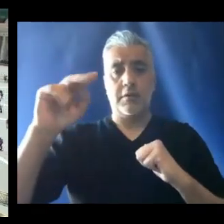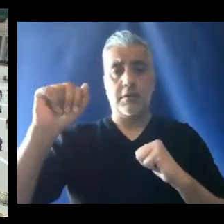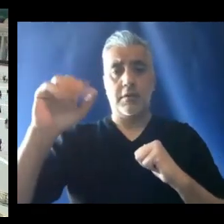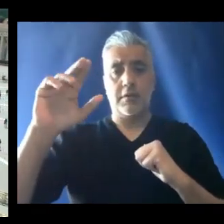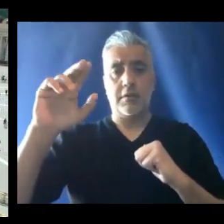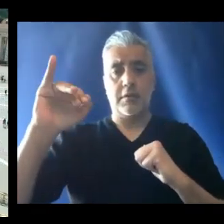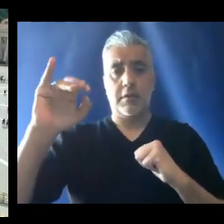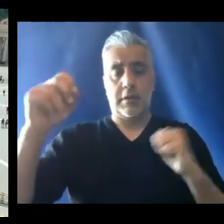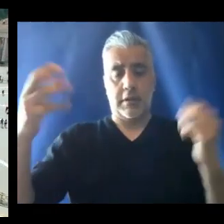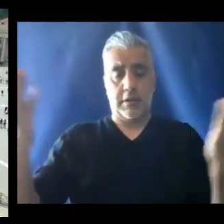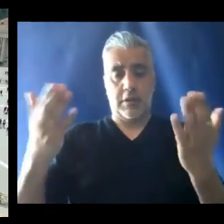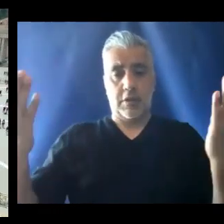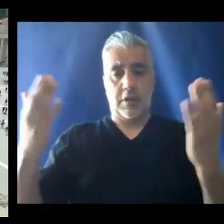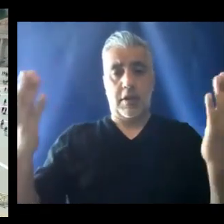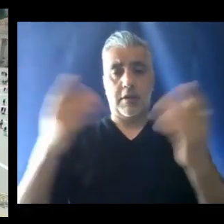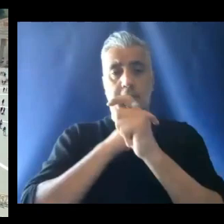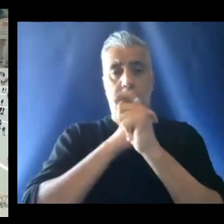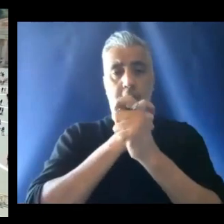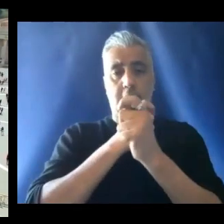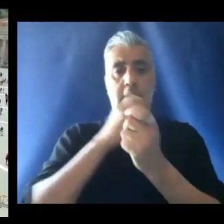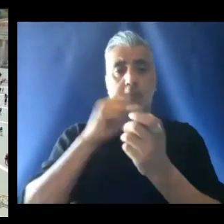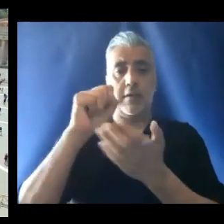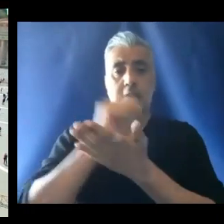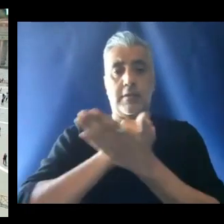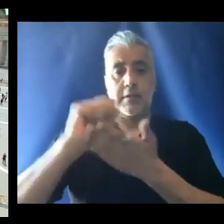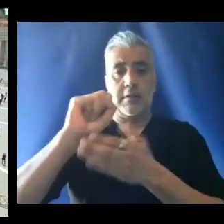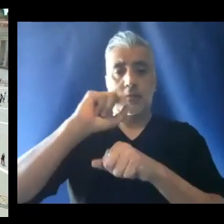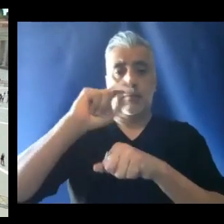here in the Vatican, St. Peter's Square.